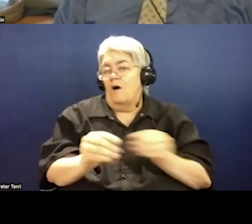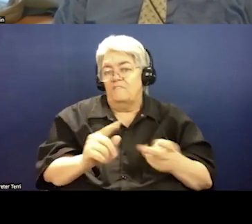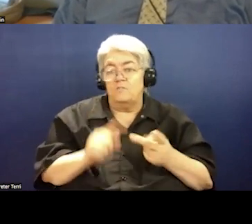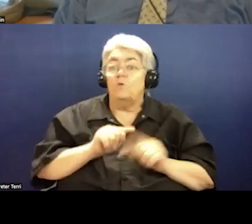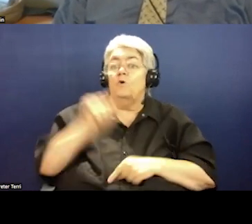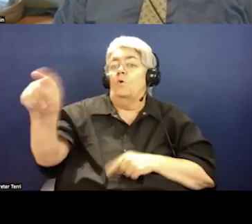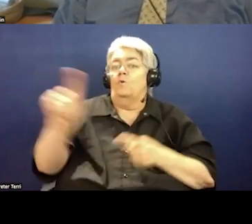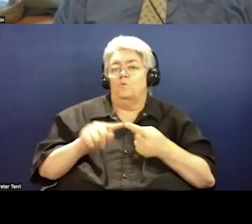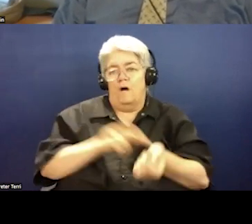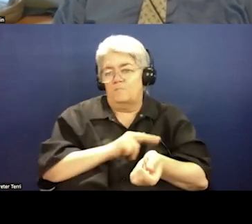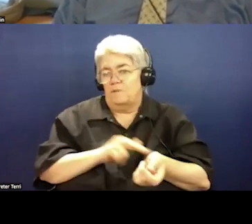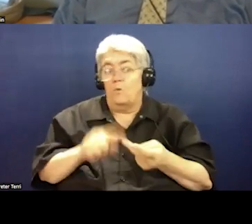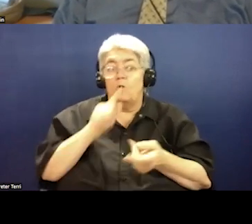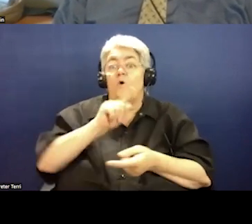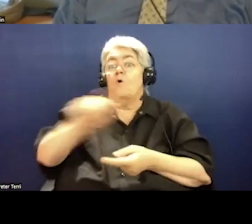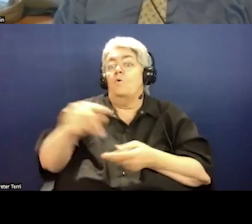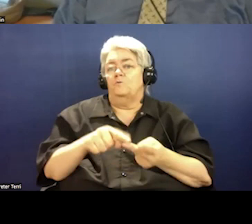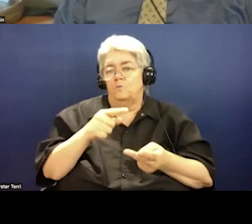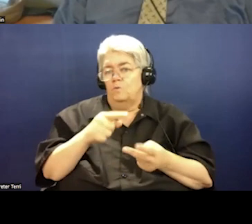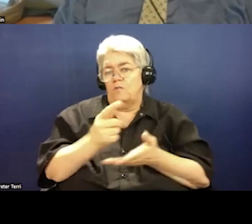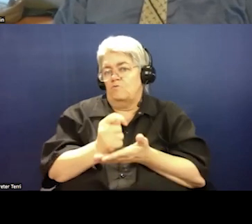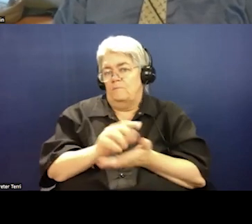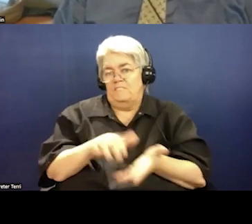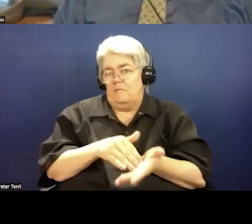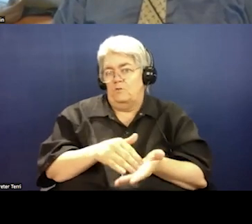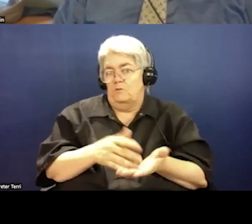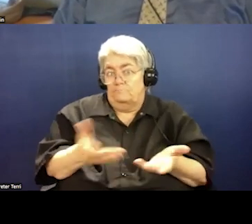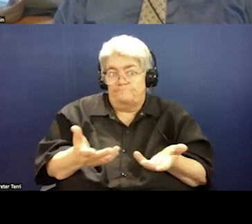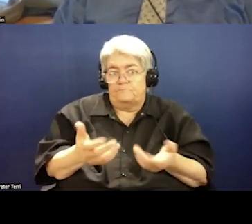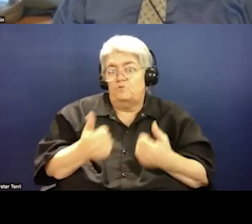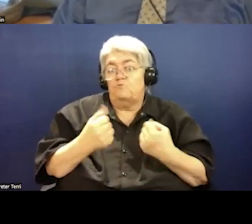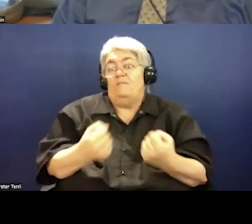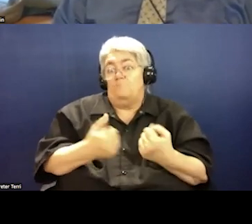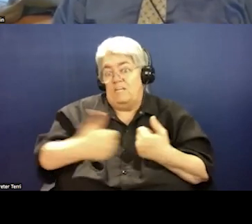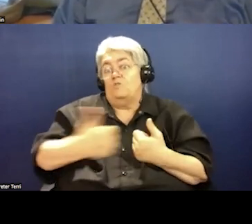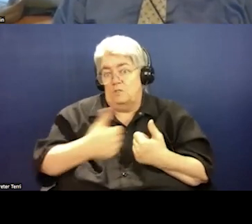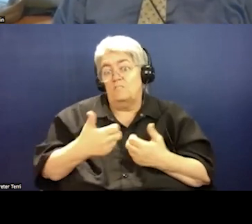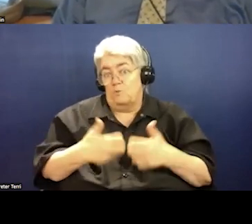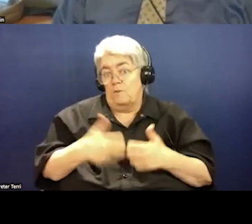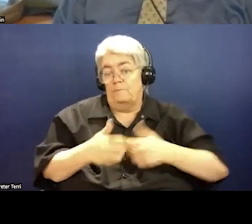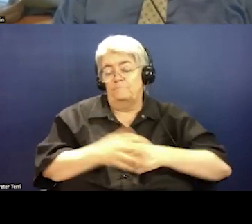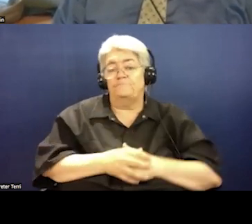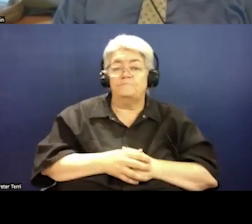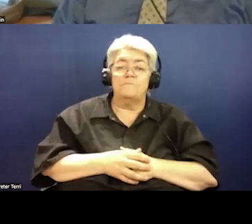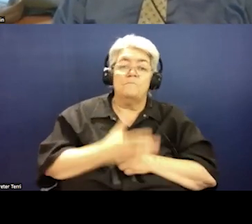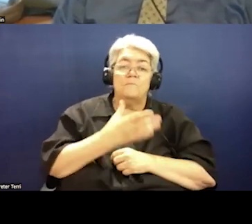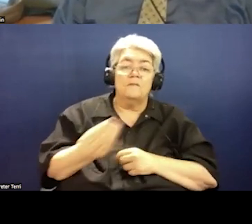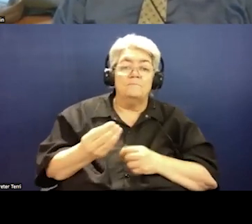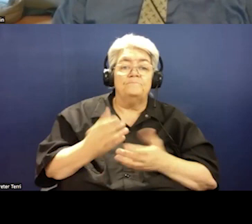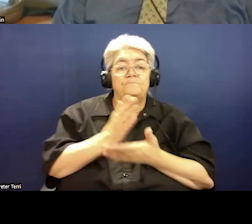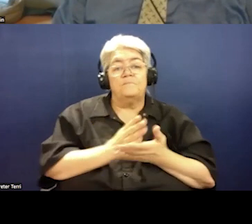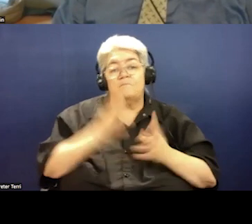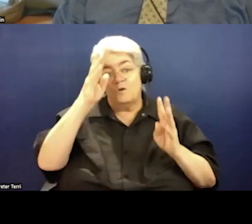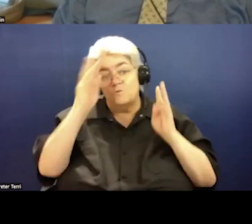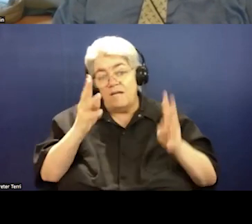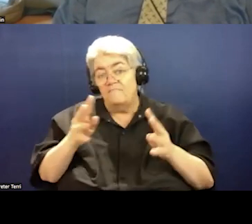or to some treatment center? This is the barrier. There can be creative environments. Go